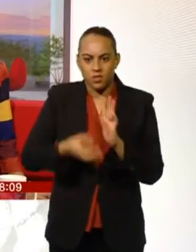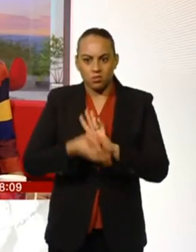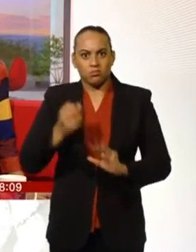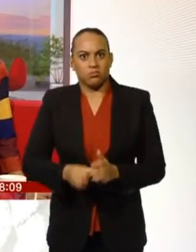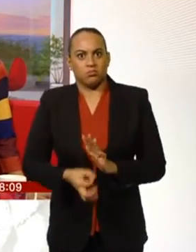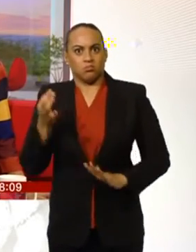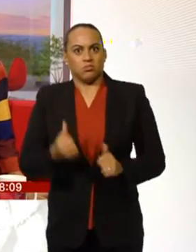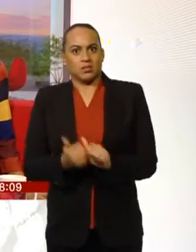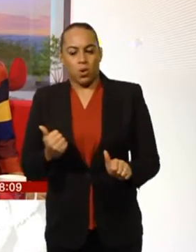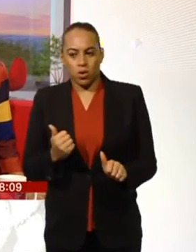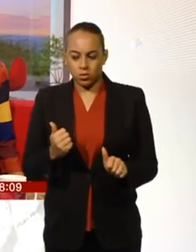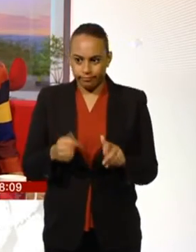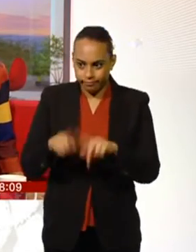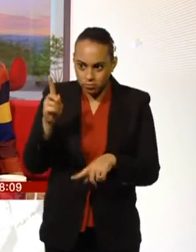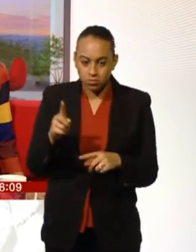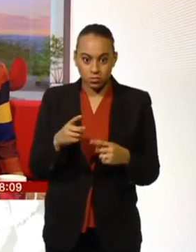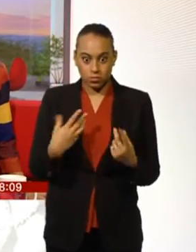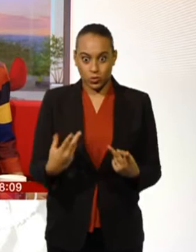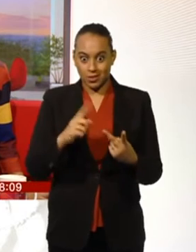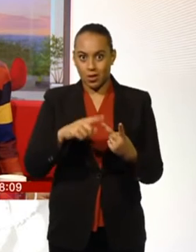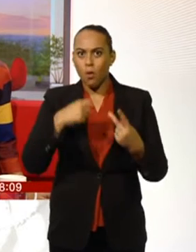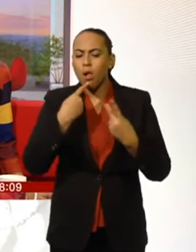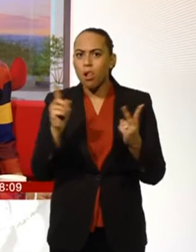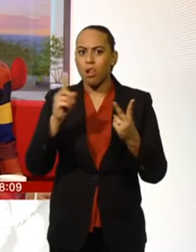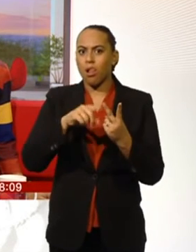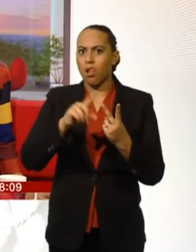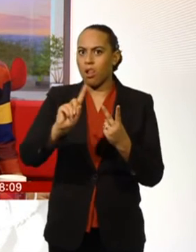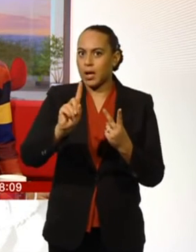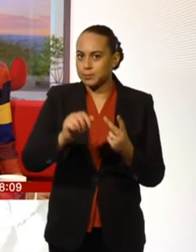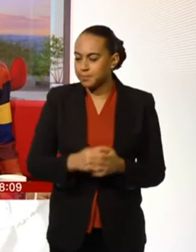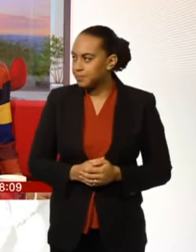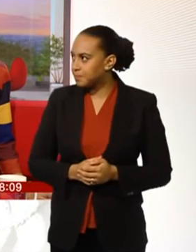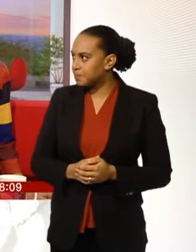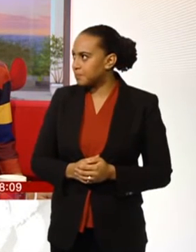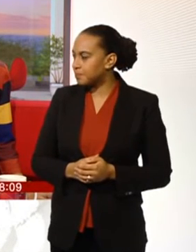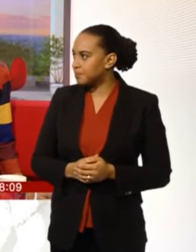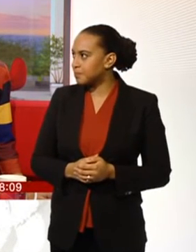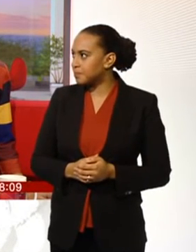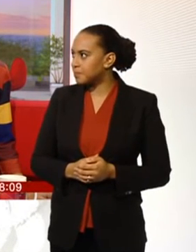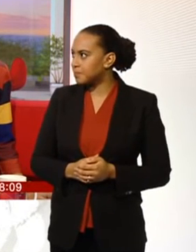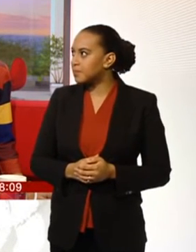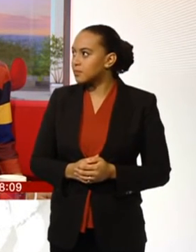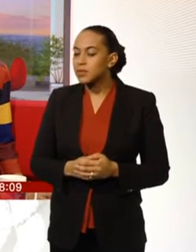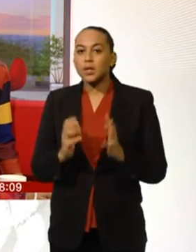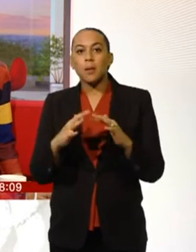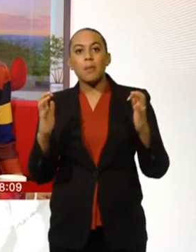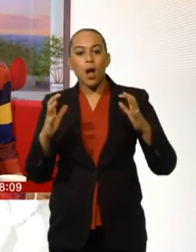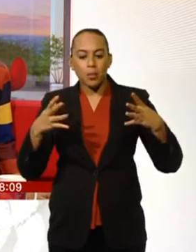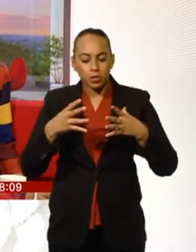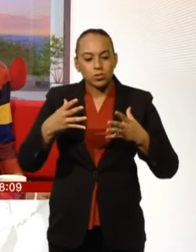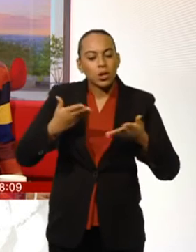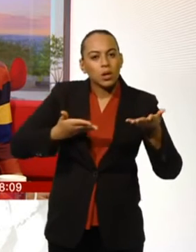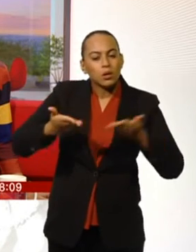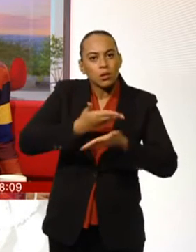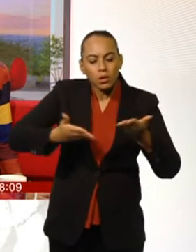Britain has a long way to go to ensure equality for transgender people. That's the finding of the first parliamentary committee report on the issue.